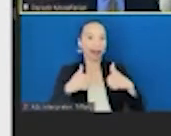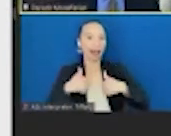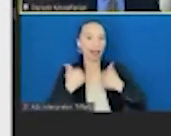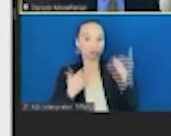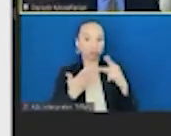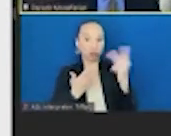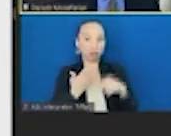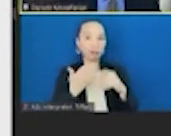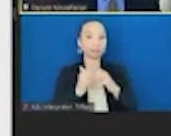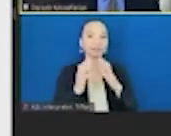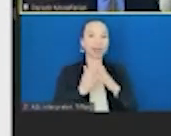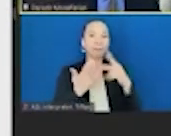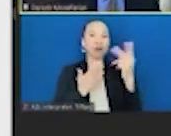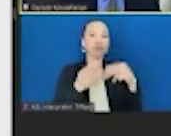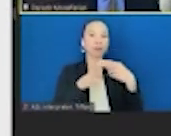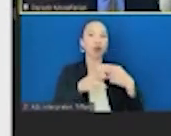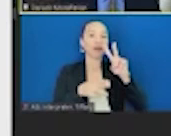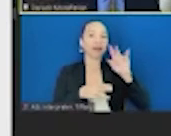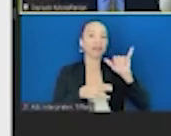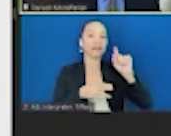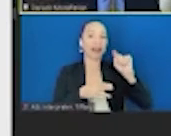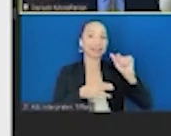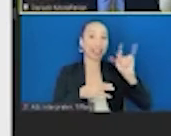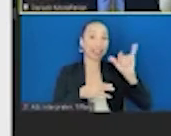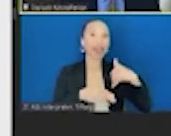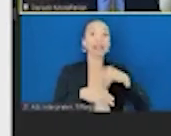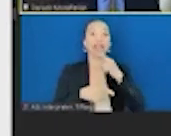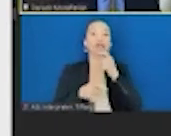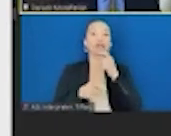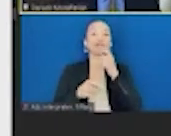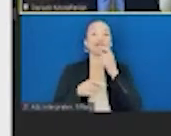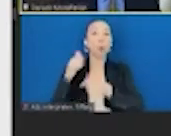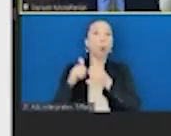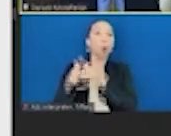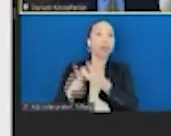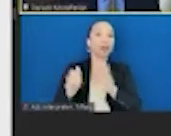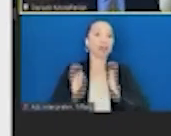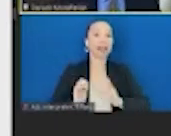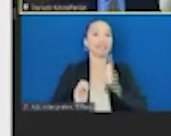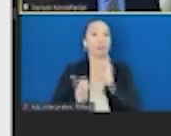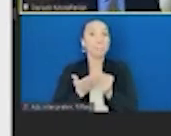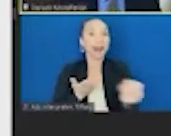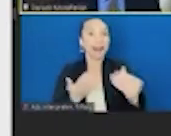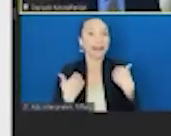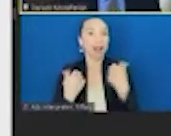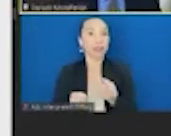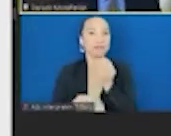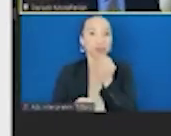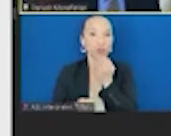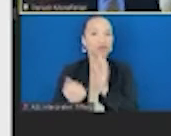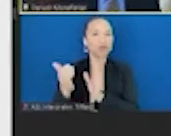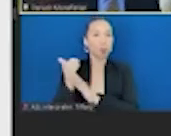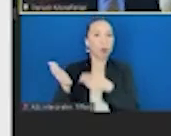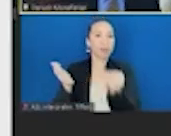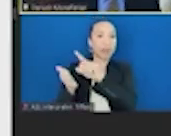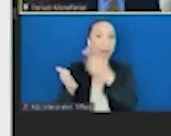Vitality, which actually rewards their clients for buying healthy food, pays them for buying healthy food because they live longer. And John